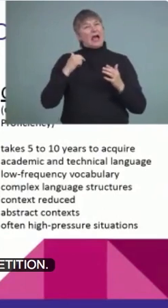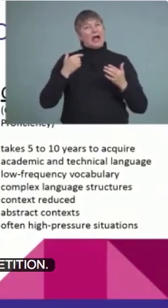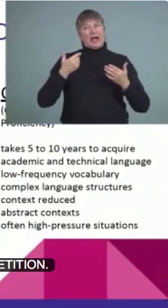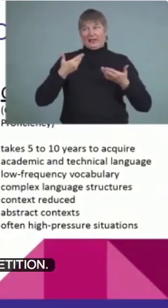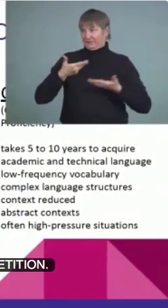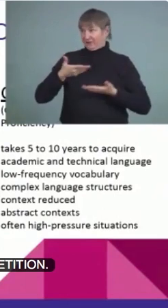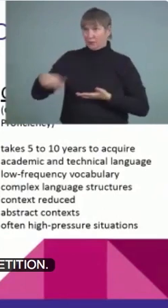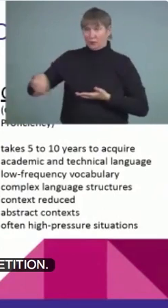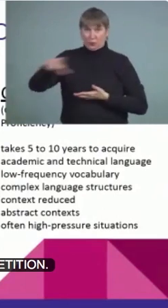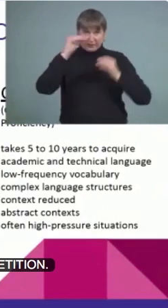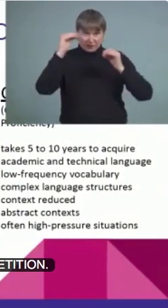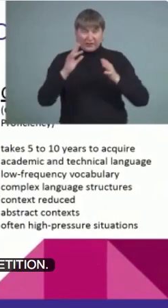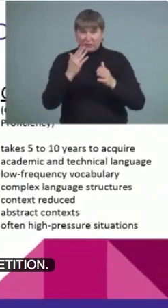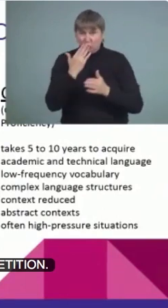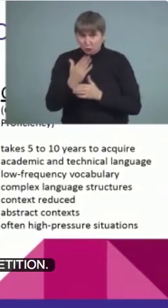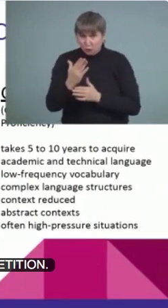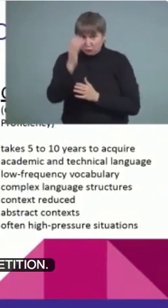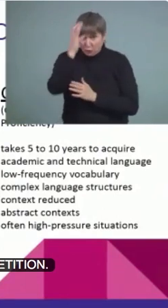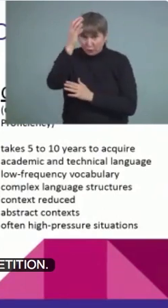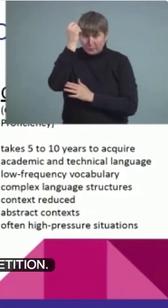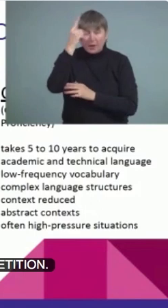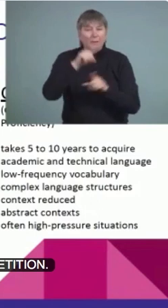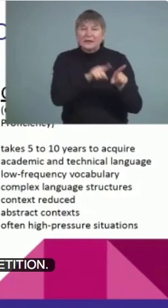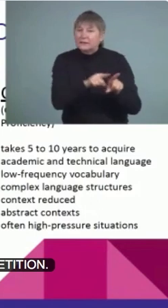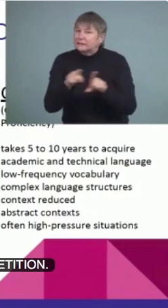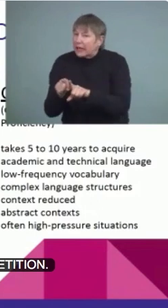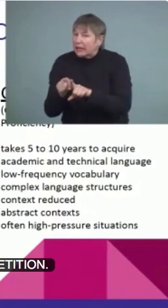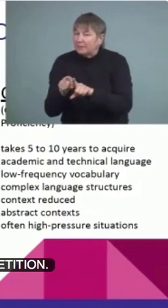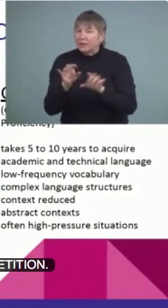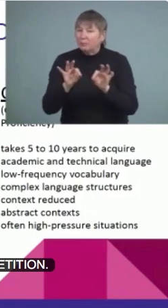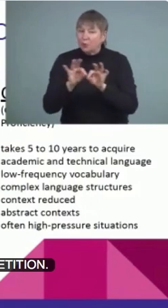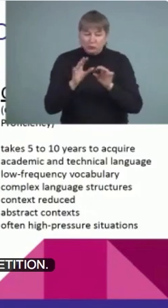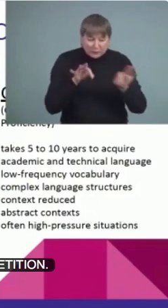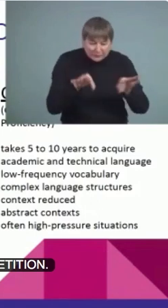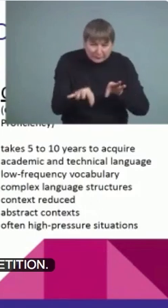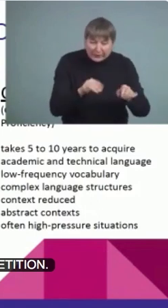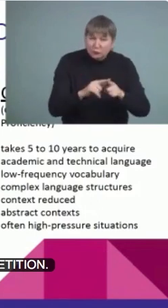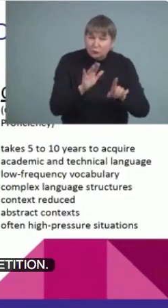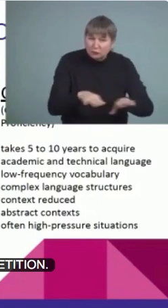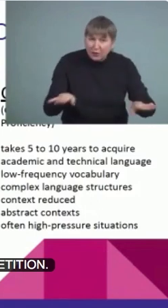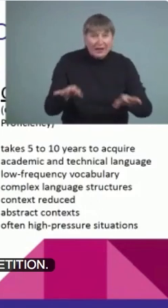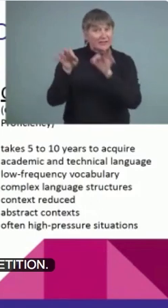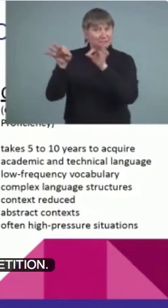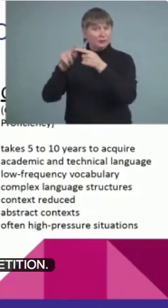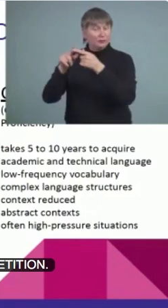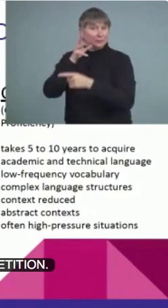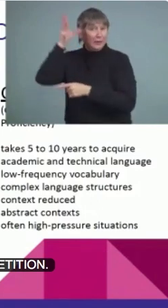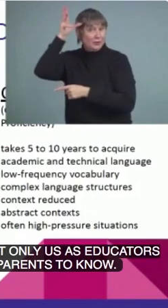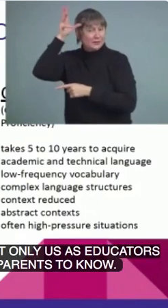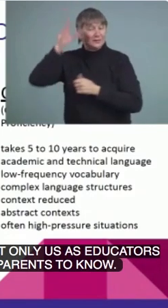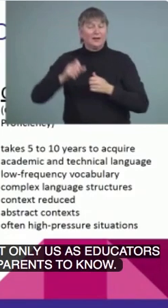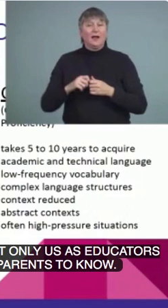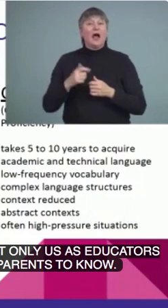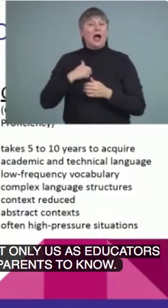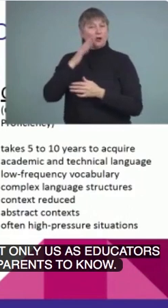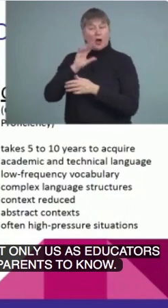educators to know, but for the children to know and for the parents to know. And I know when I'm supporting students and meeting